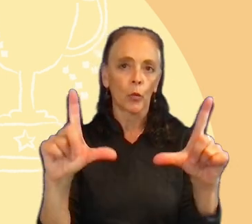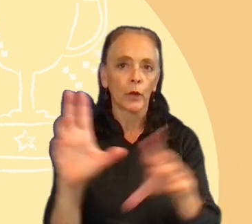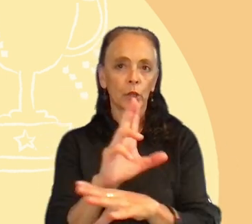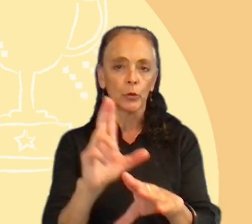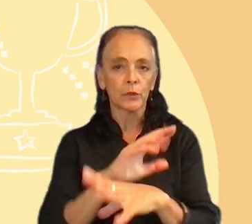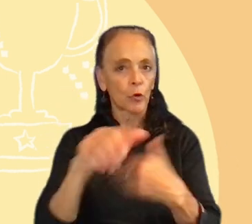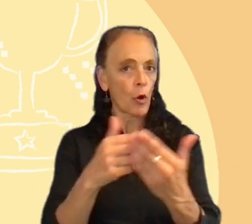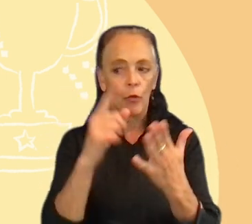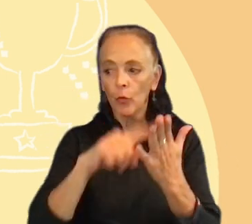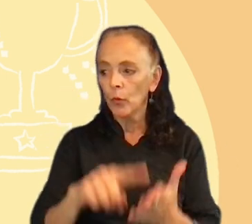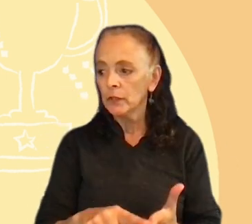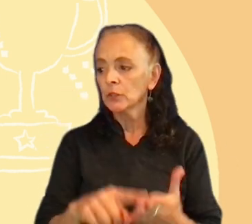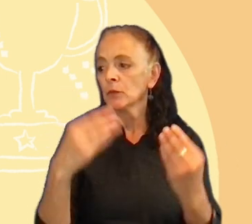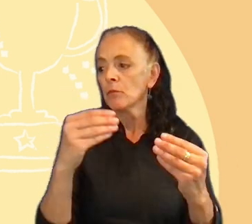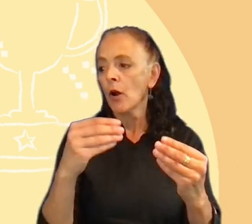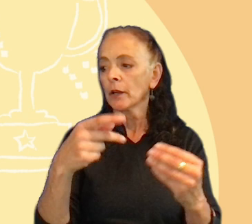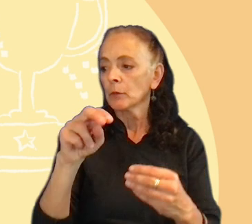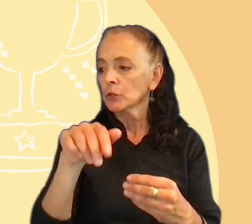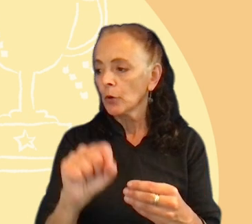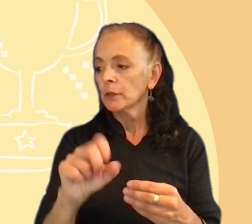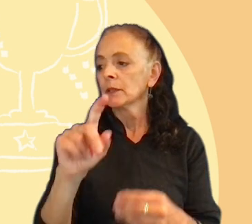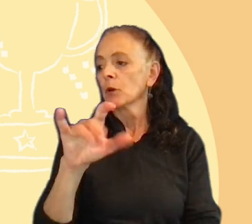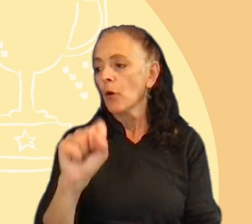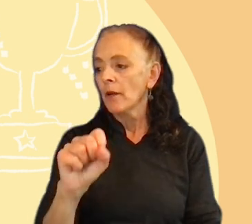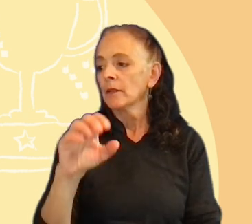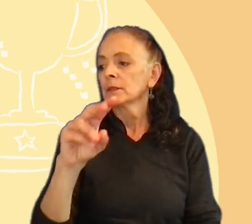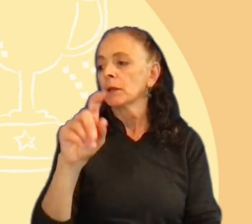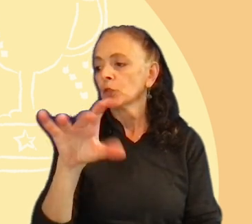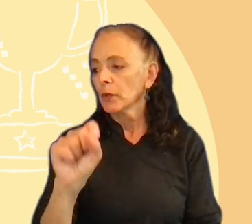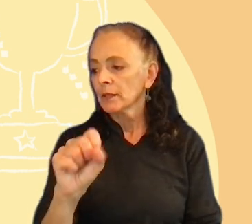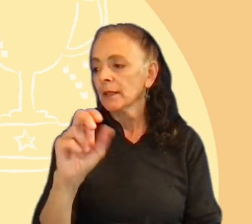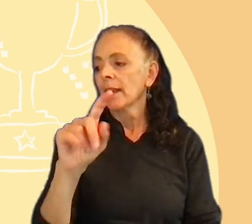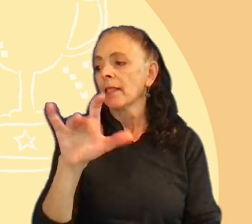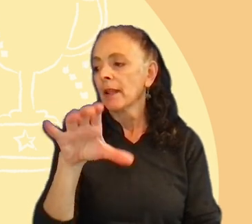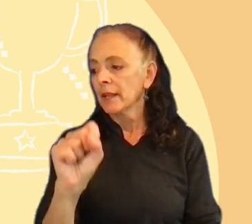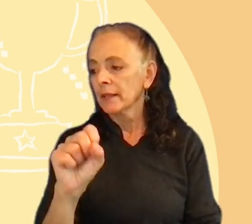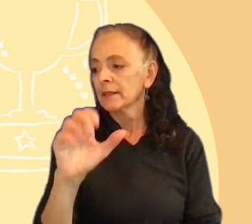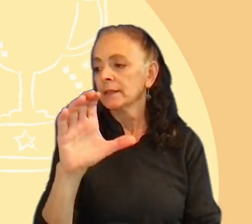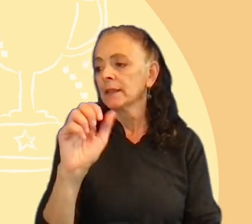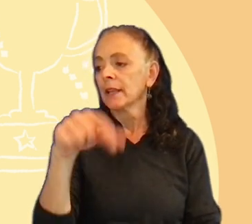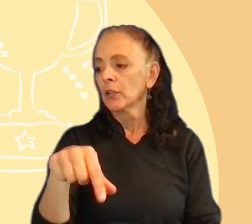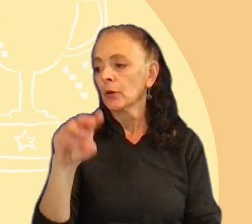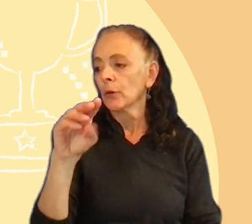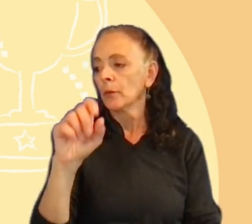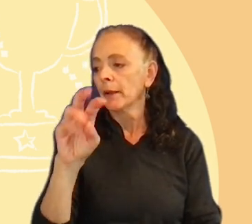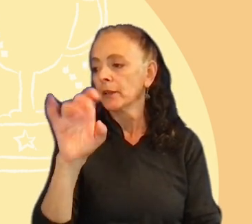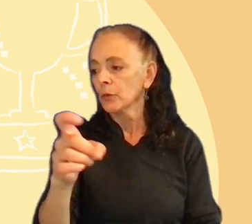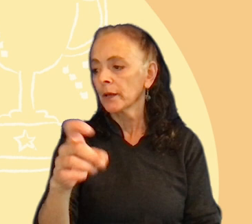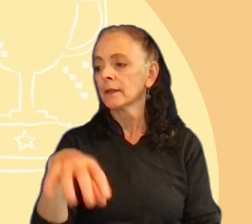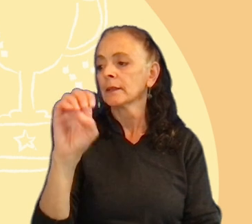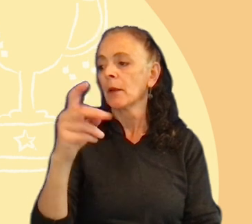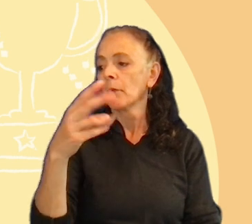research. So, we had the marketing personas, demographics, metrics, analytics, the CAQ matrix, empathy